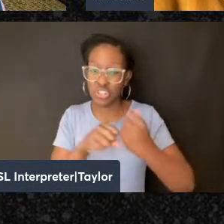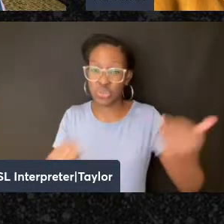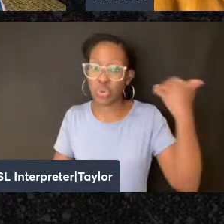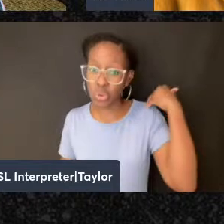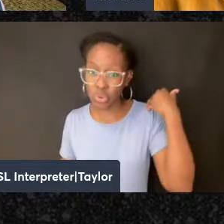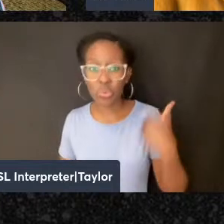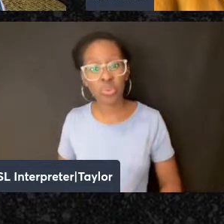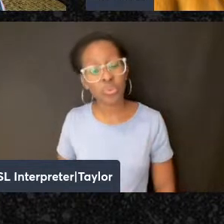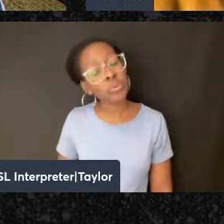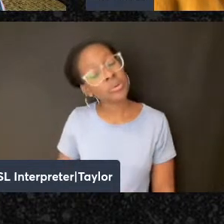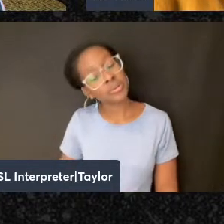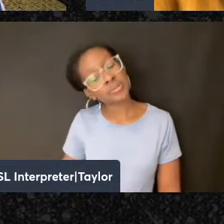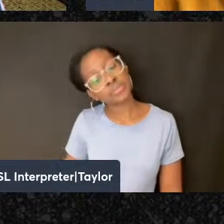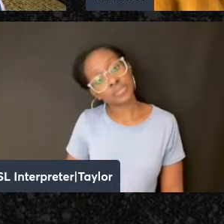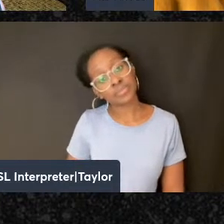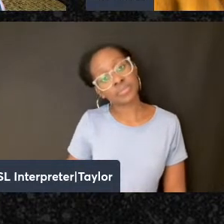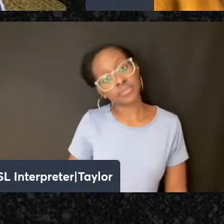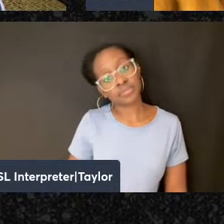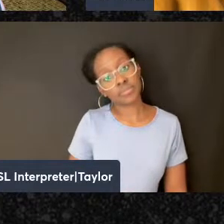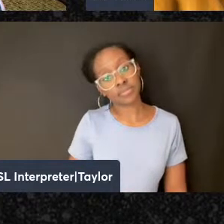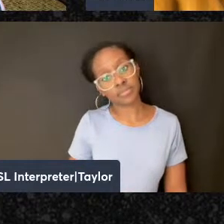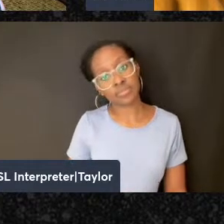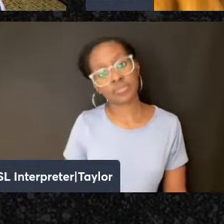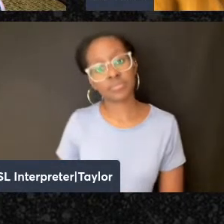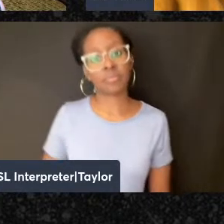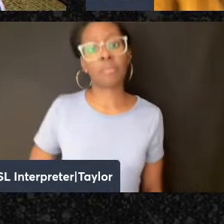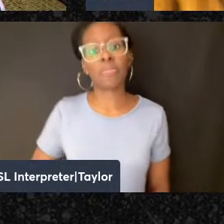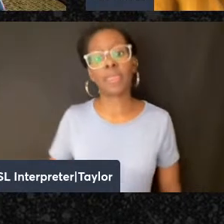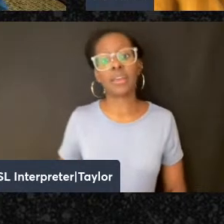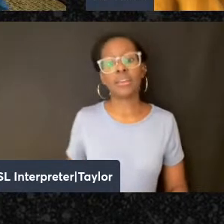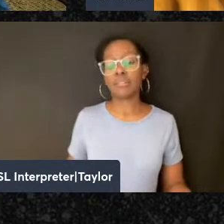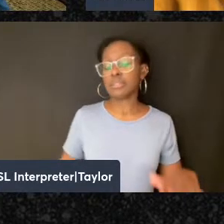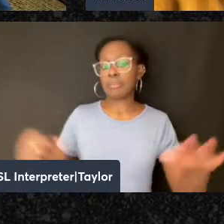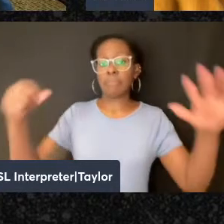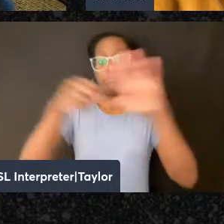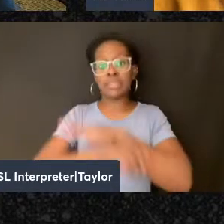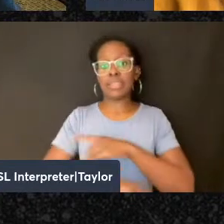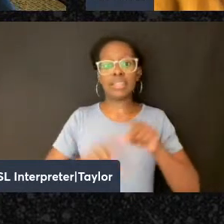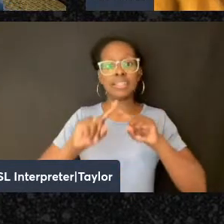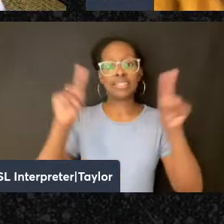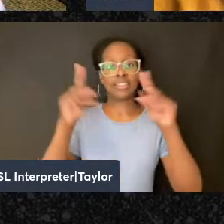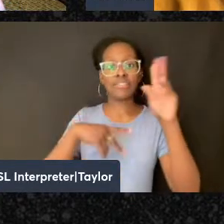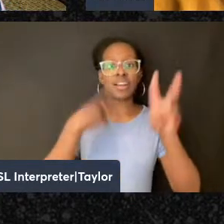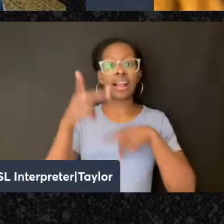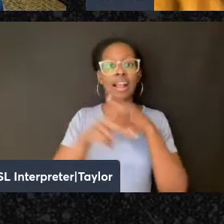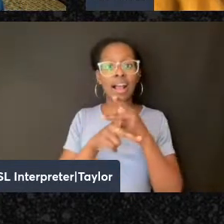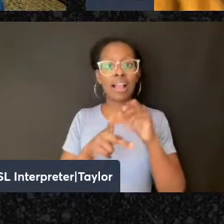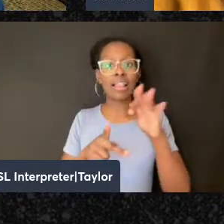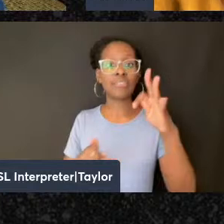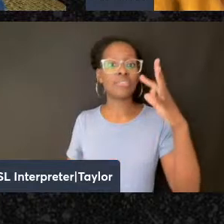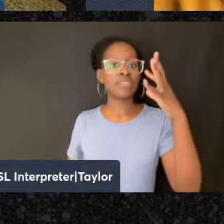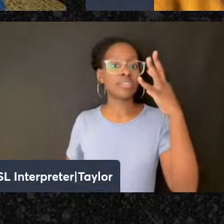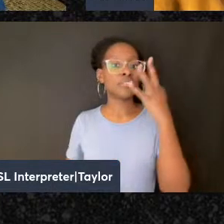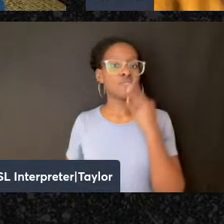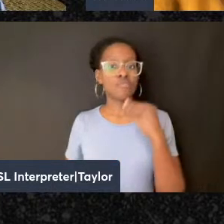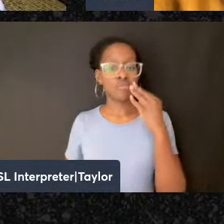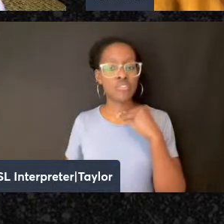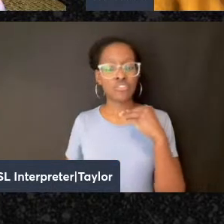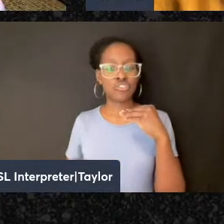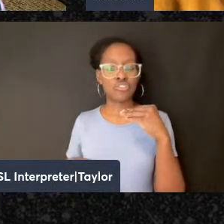a completely different kind of Jewish political landscape,